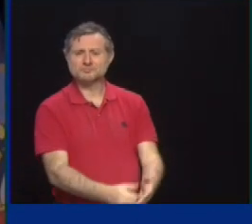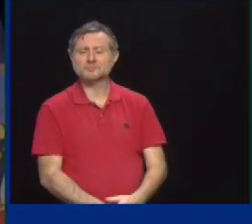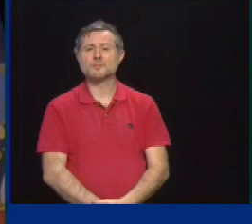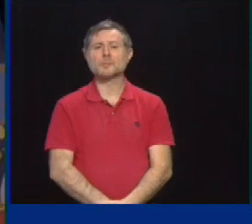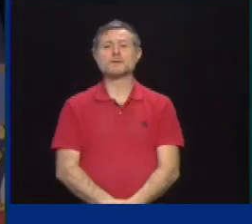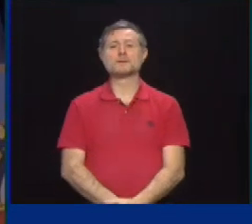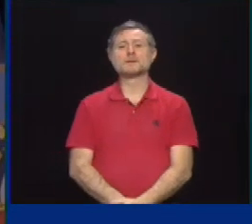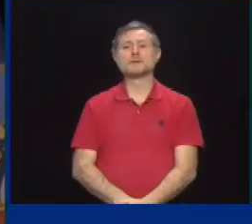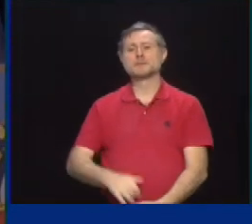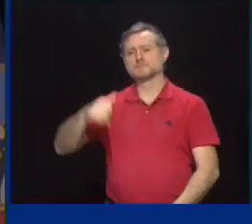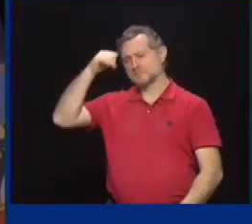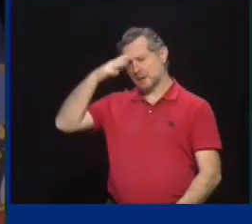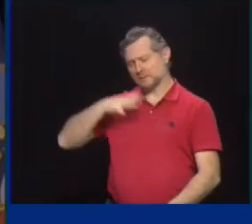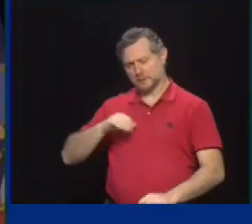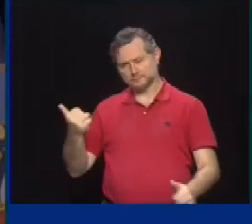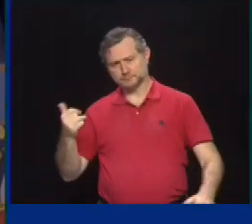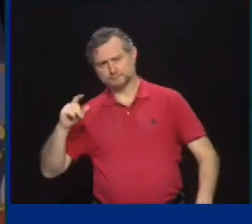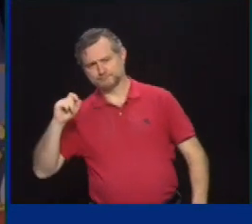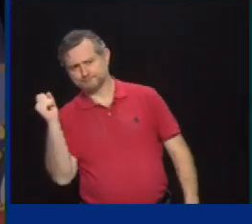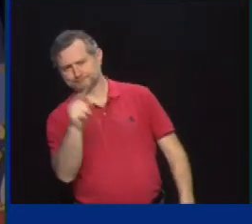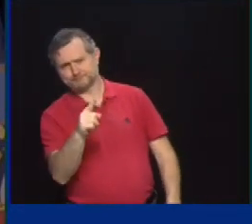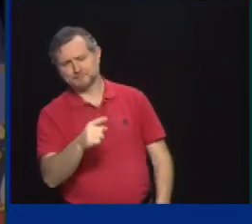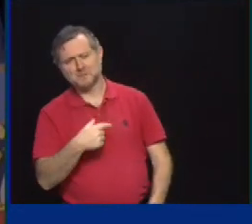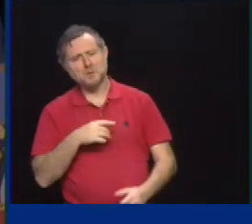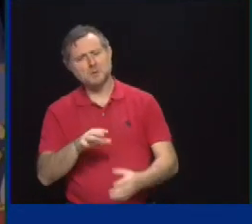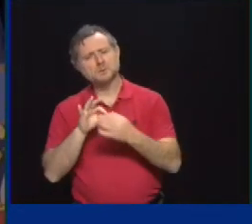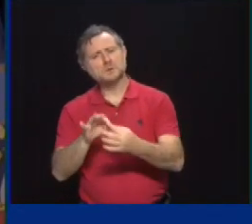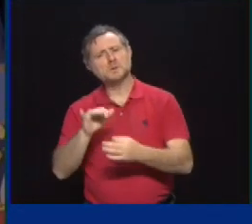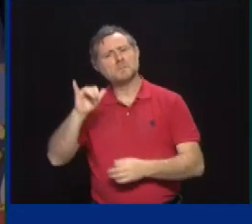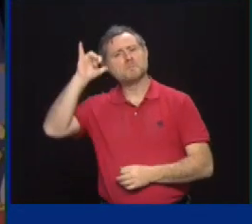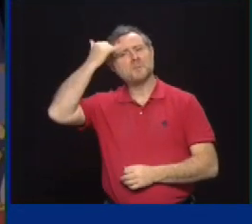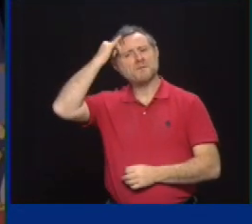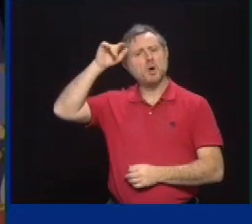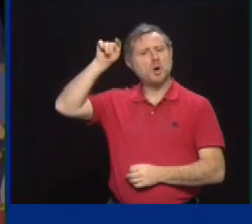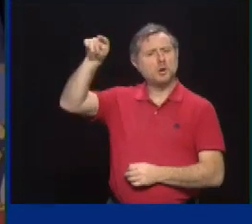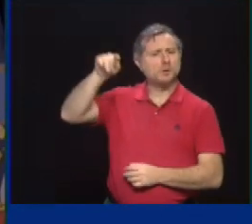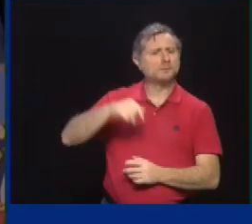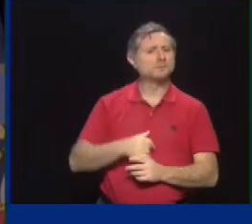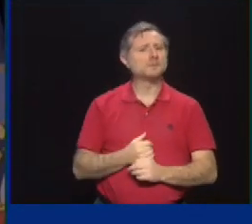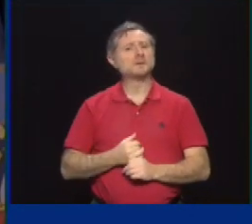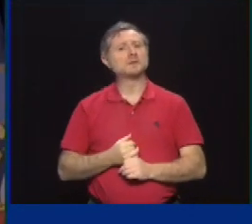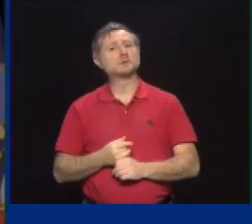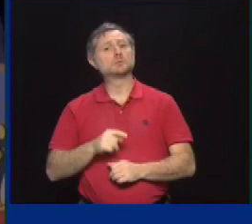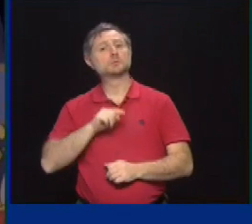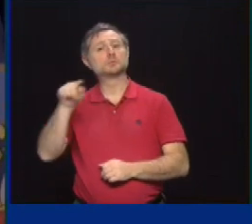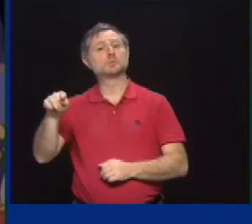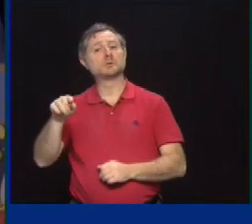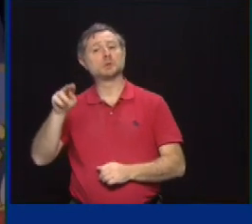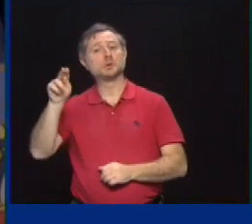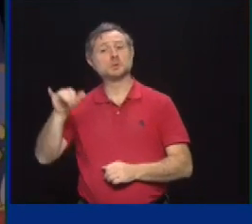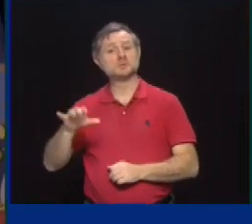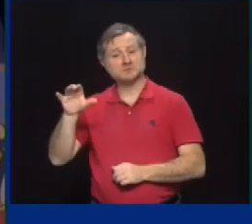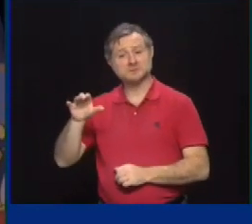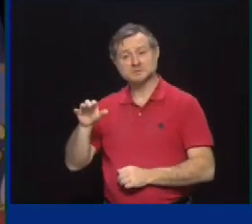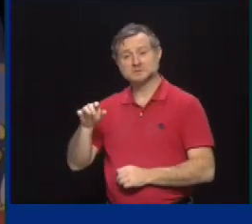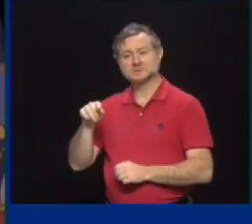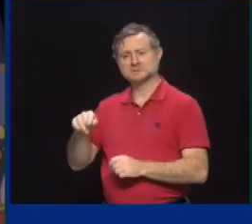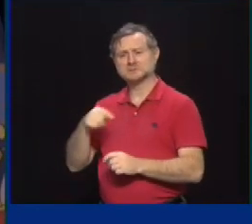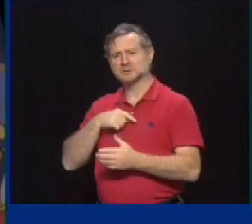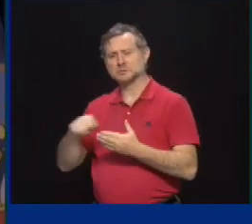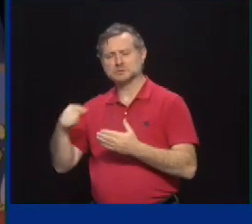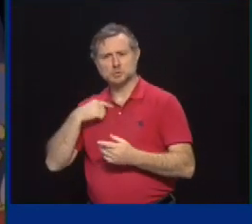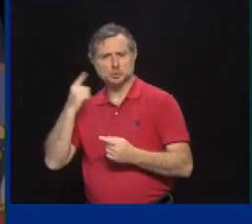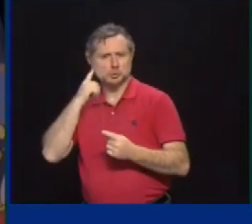NFL owners meetings were in town this week, here in New York City this week, as you know, and I was told you were a topic of conversation in a